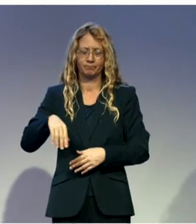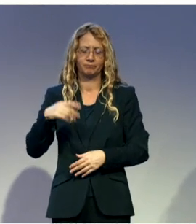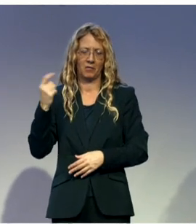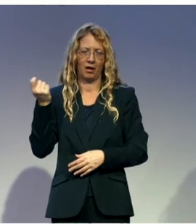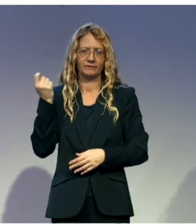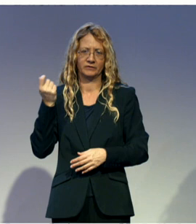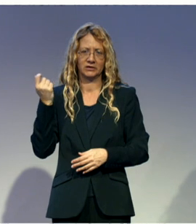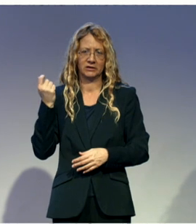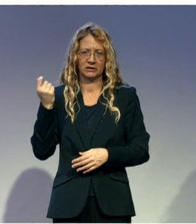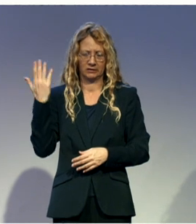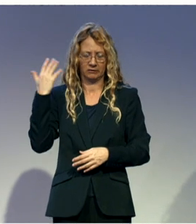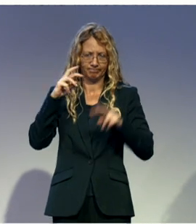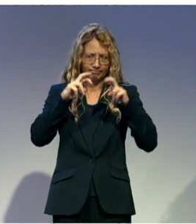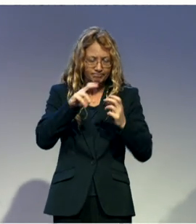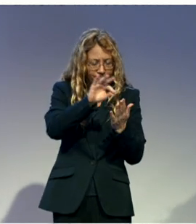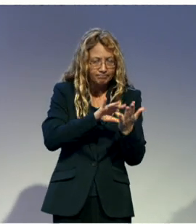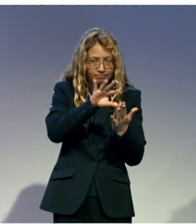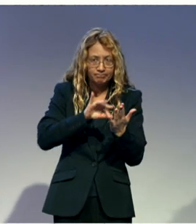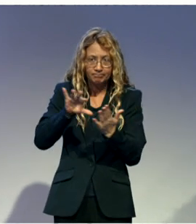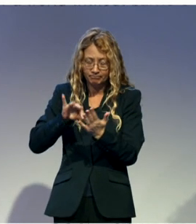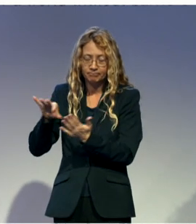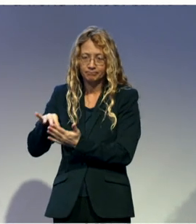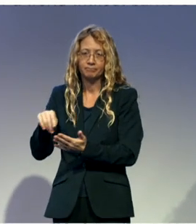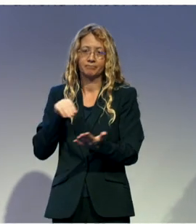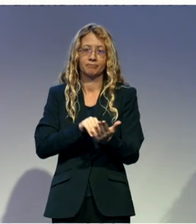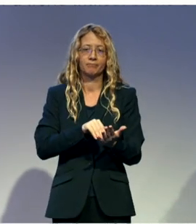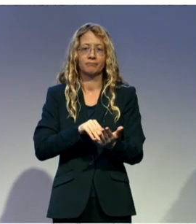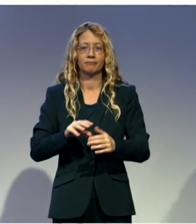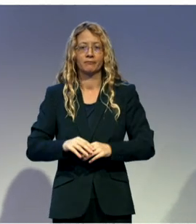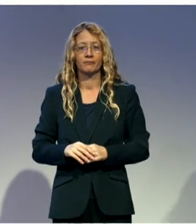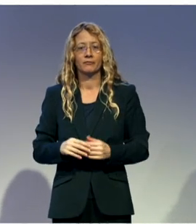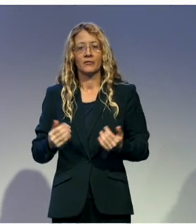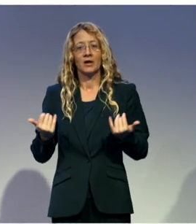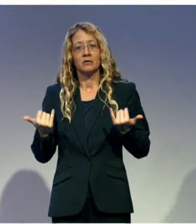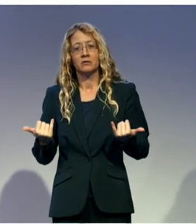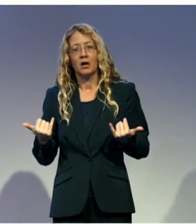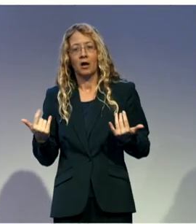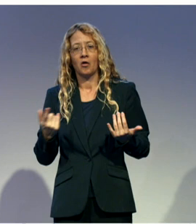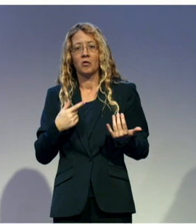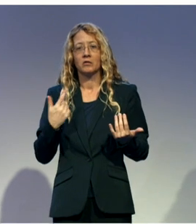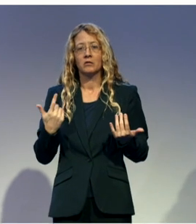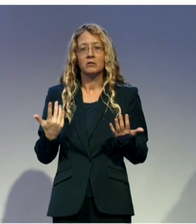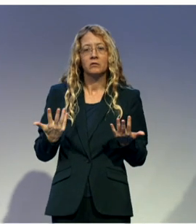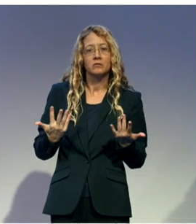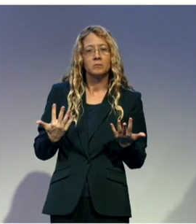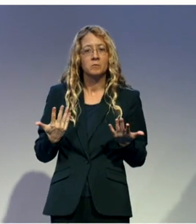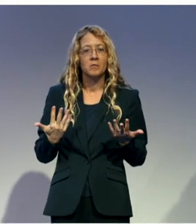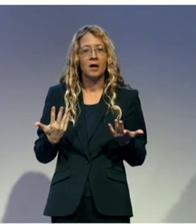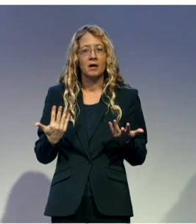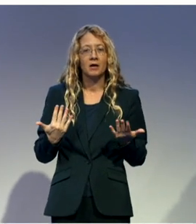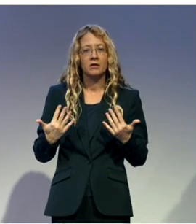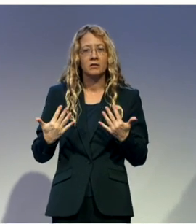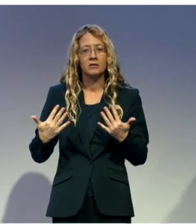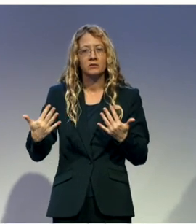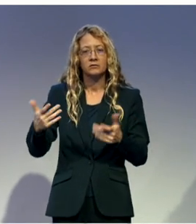did. Currently, we're still waiting for our national census results, which will be out in April, so